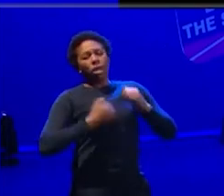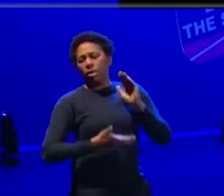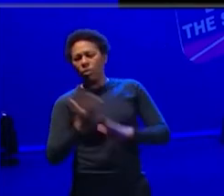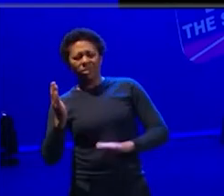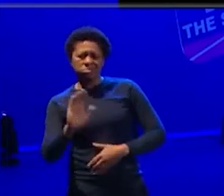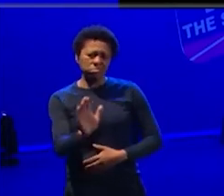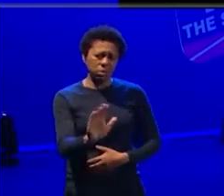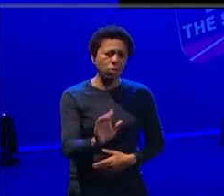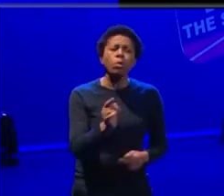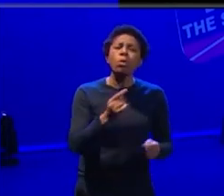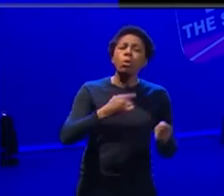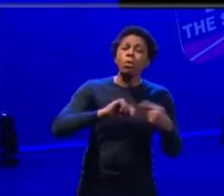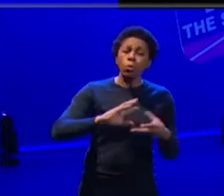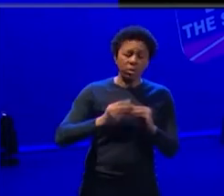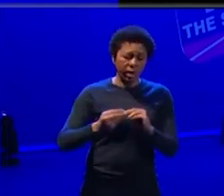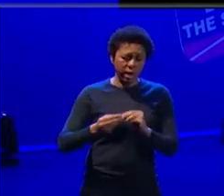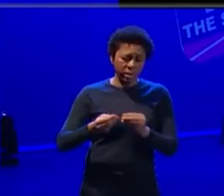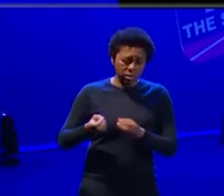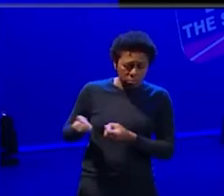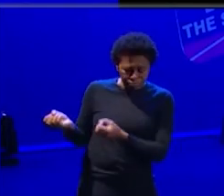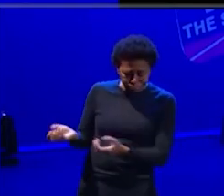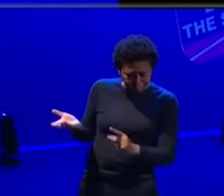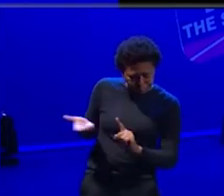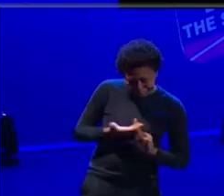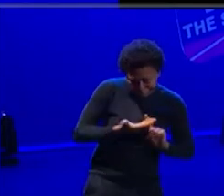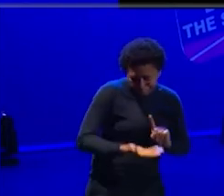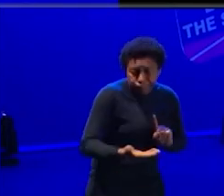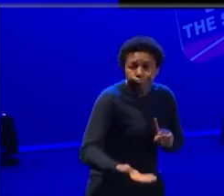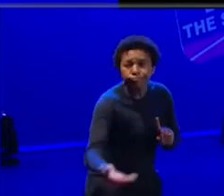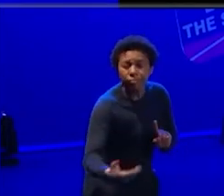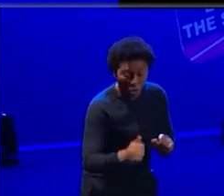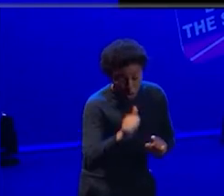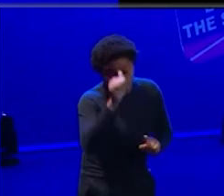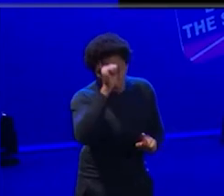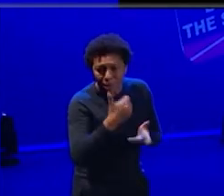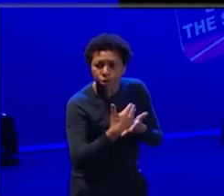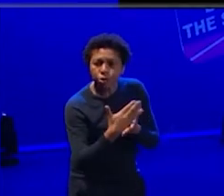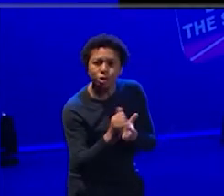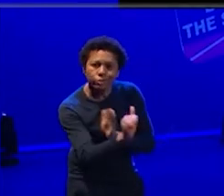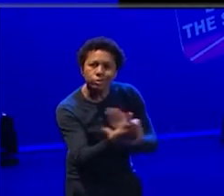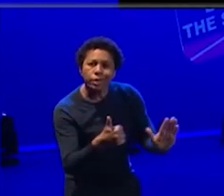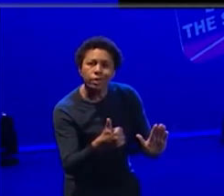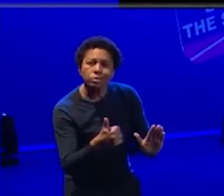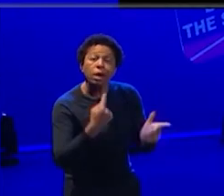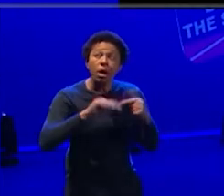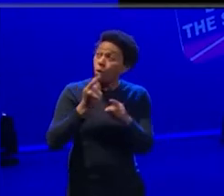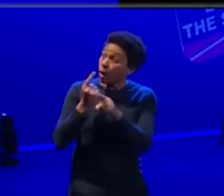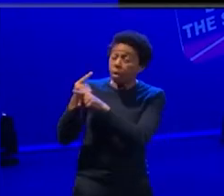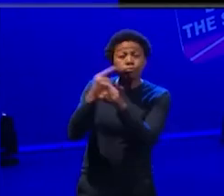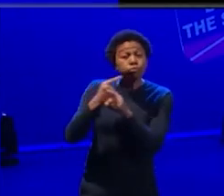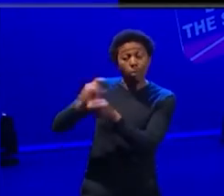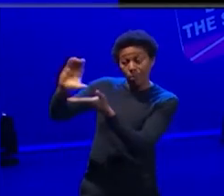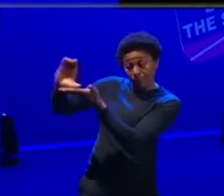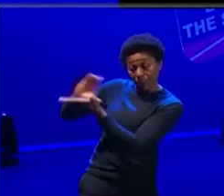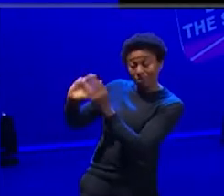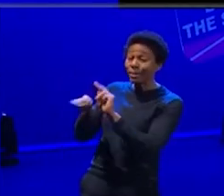a legacy for all of our work is really important. And we speak quite openly to funders about that as well. And we look, if a project is, is, um, making